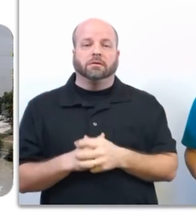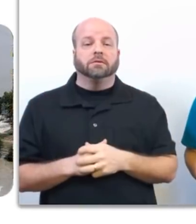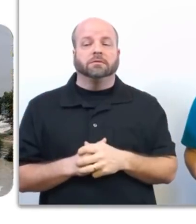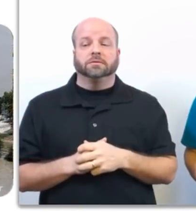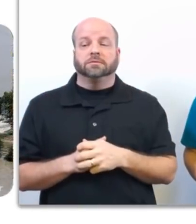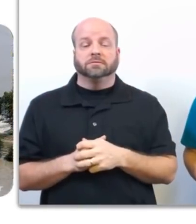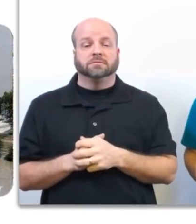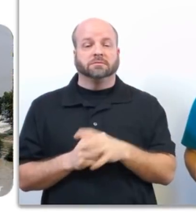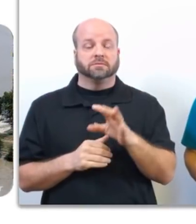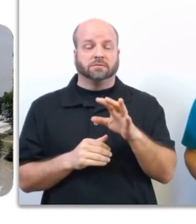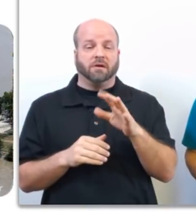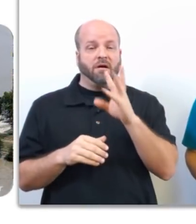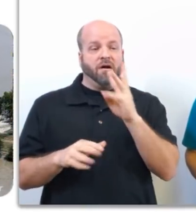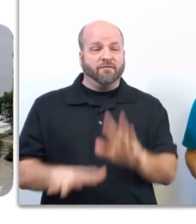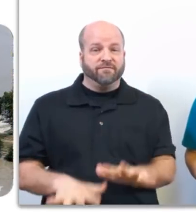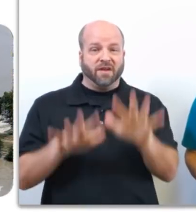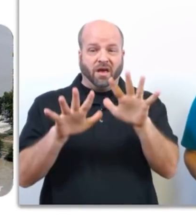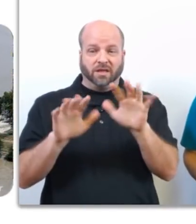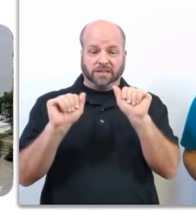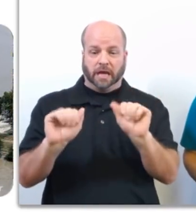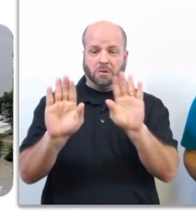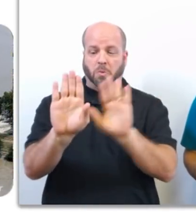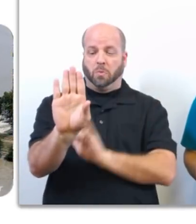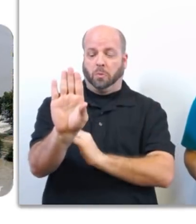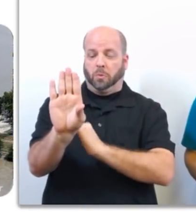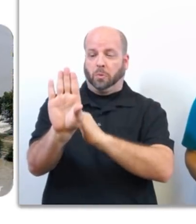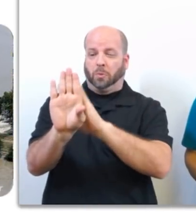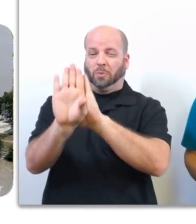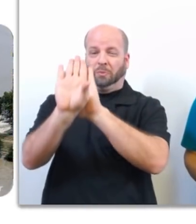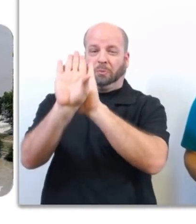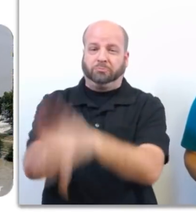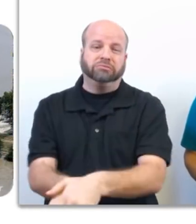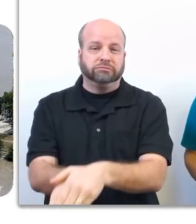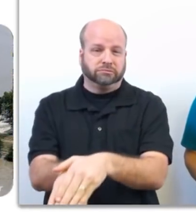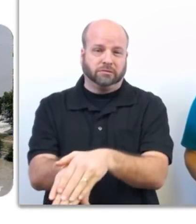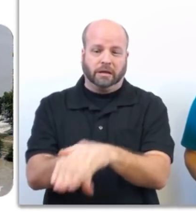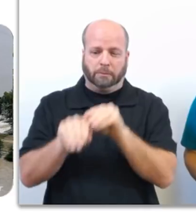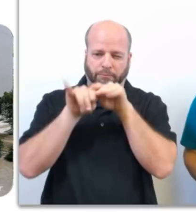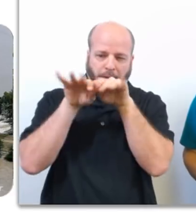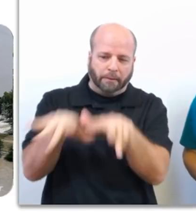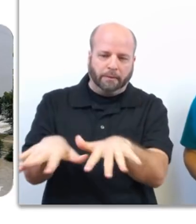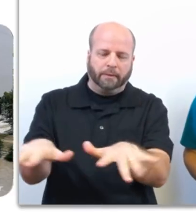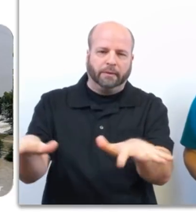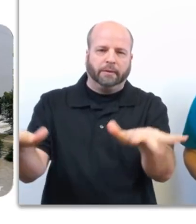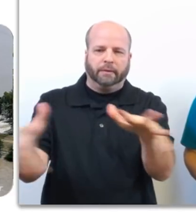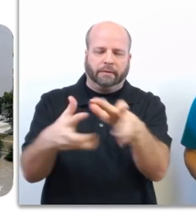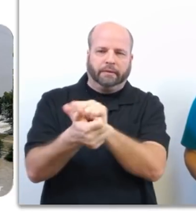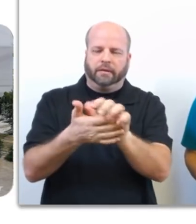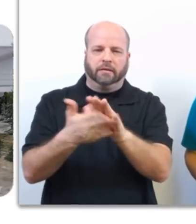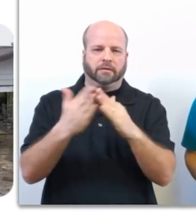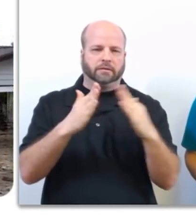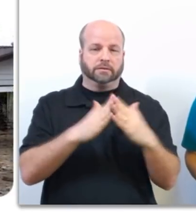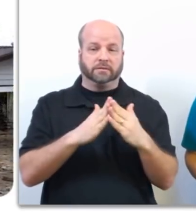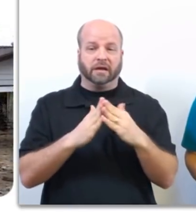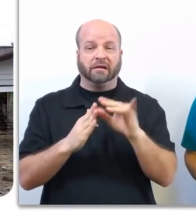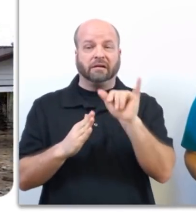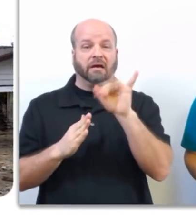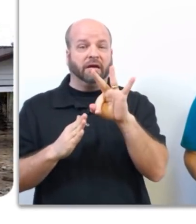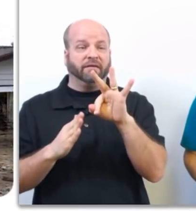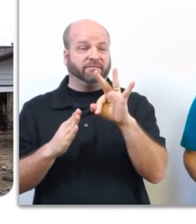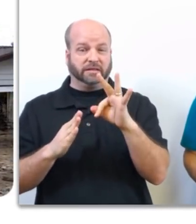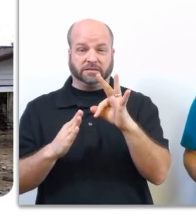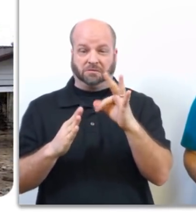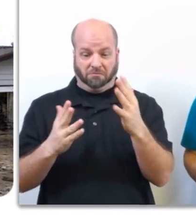Floodwaters can push dams and levees to their limits, with breaches flooding nearby towns. When rain falls on wildfire burn